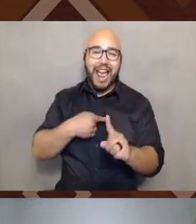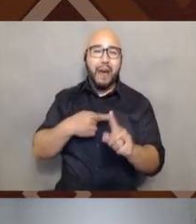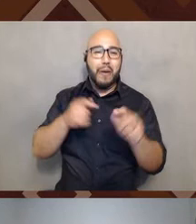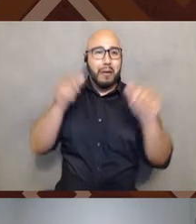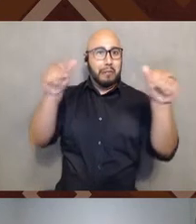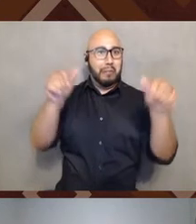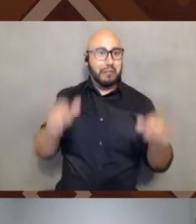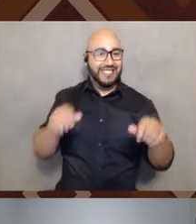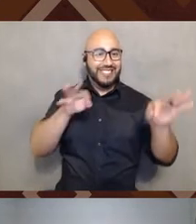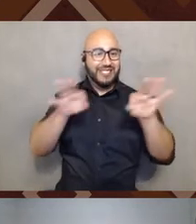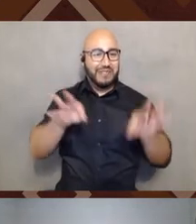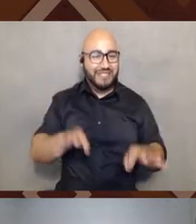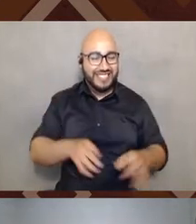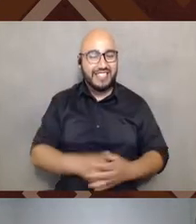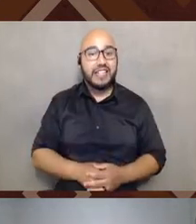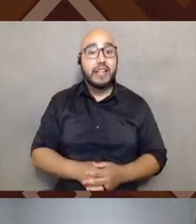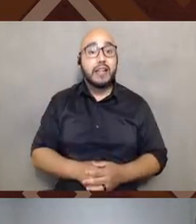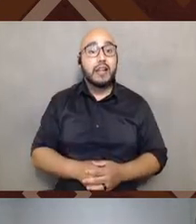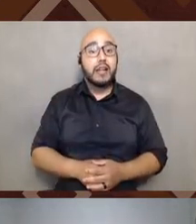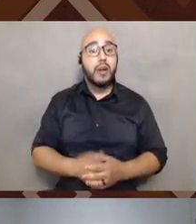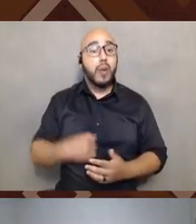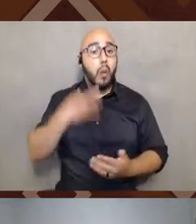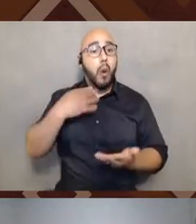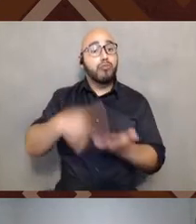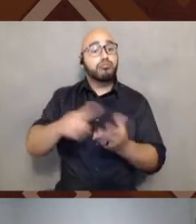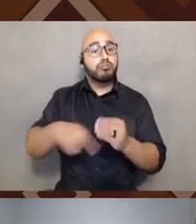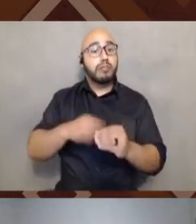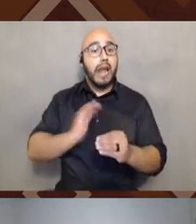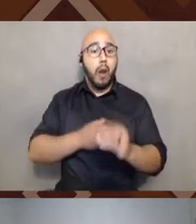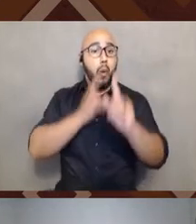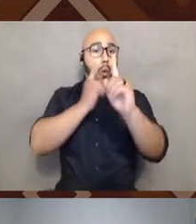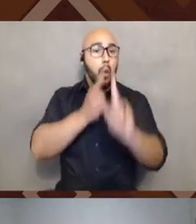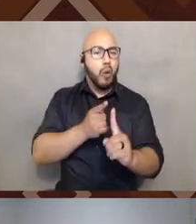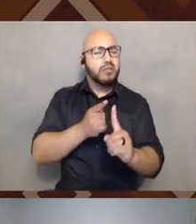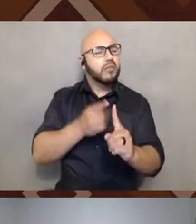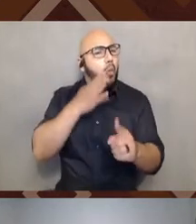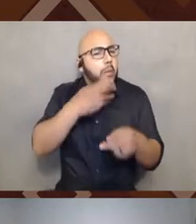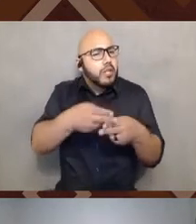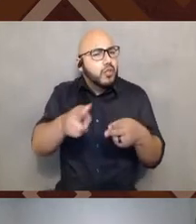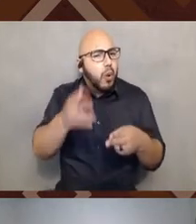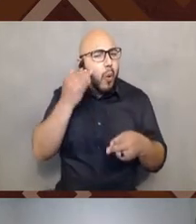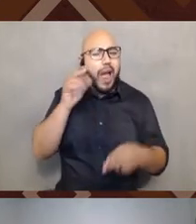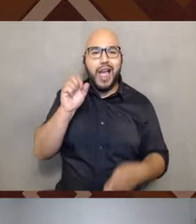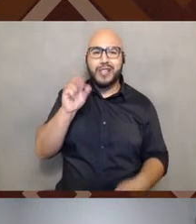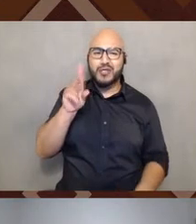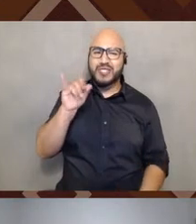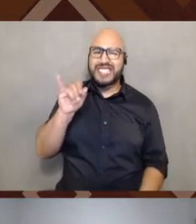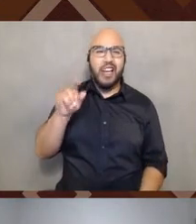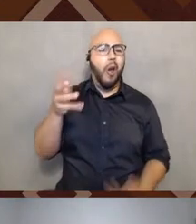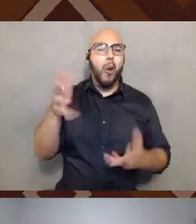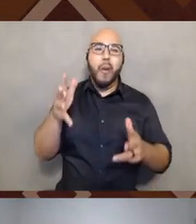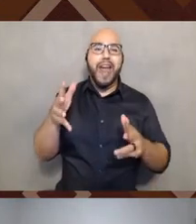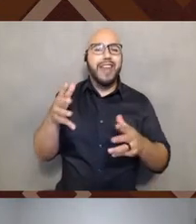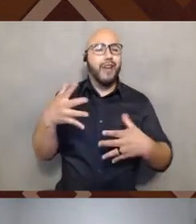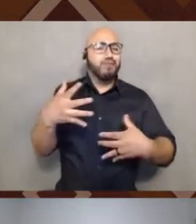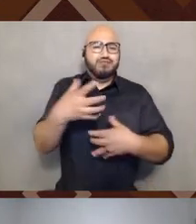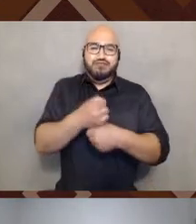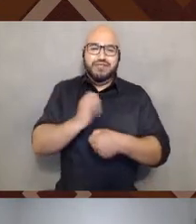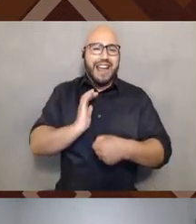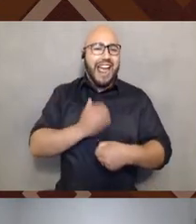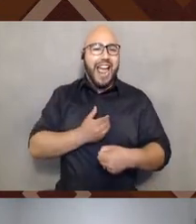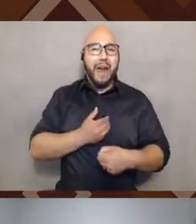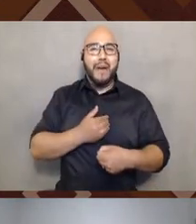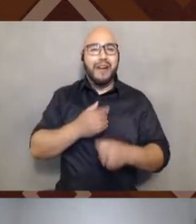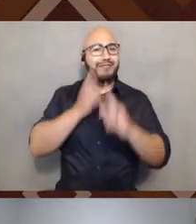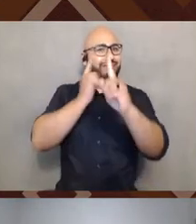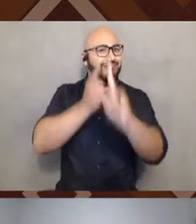And the things that we're going to go over, like the goals, and I won't spend too much time there because, Susie, you already read off kind of what our objectives are for